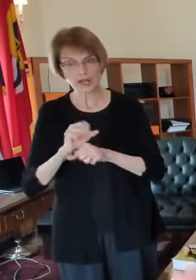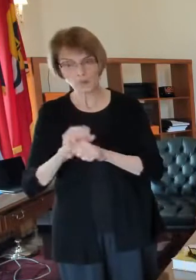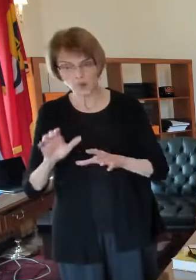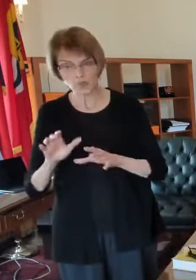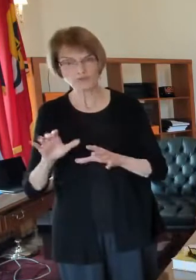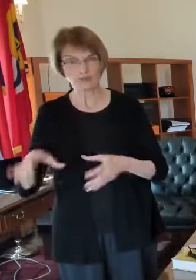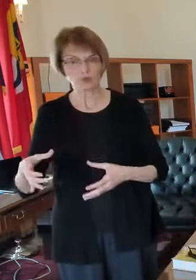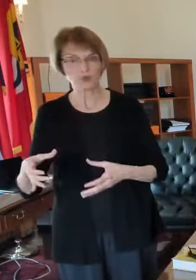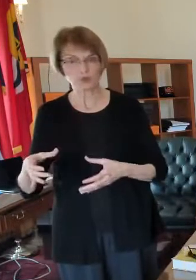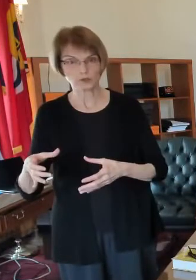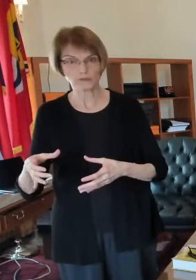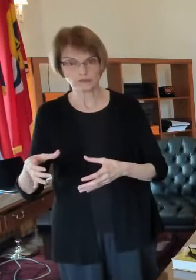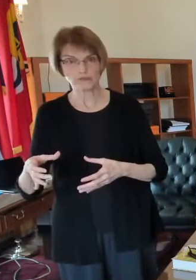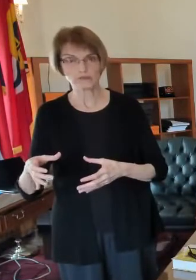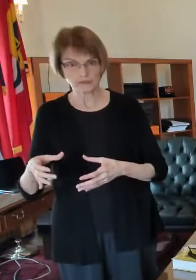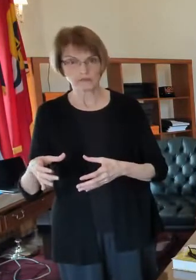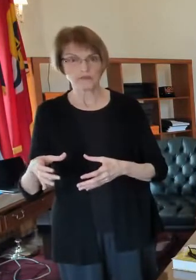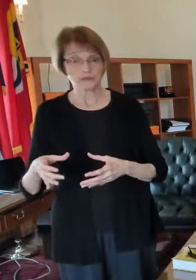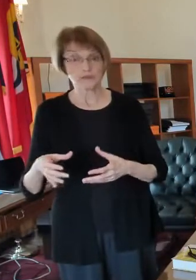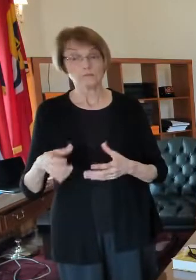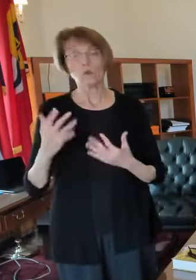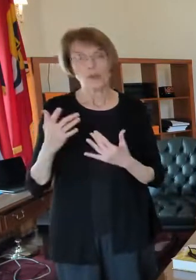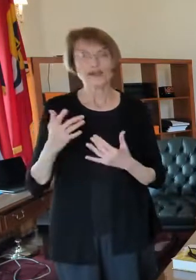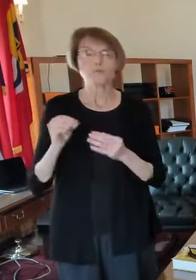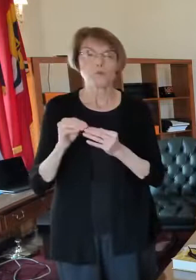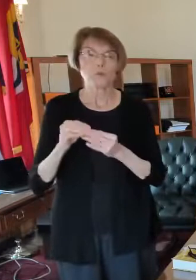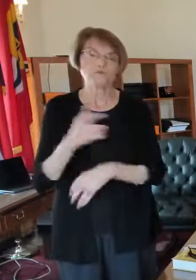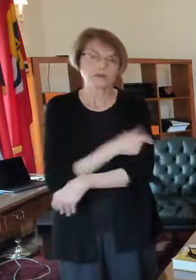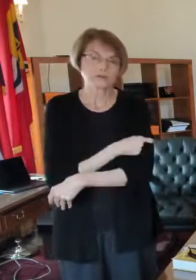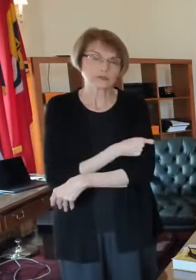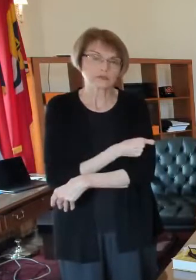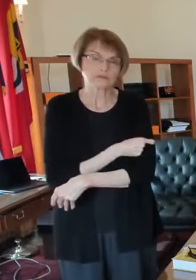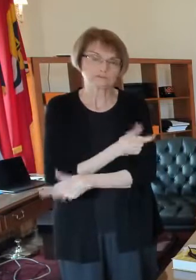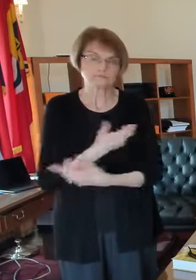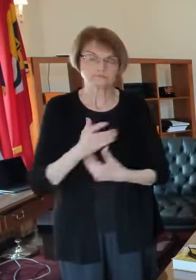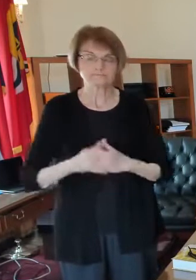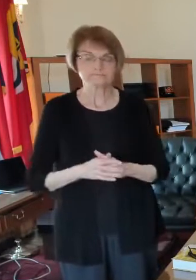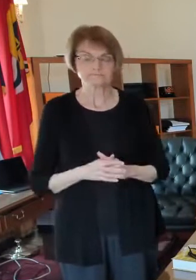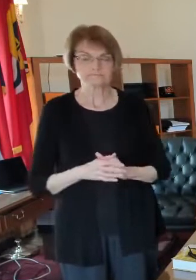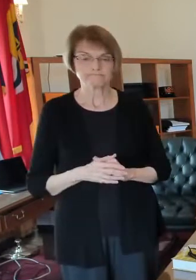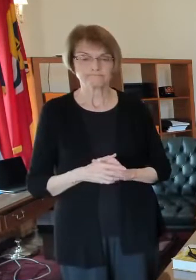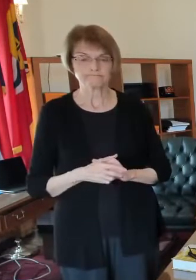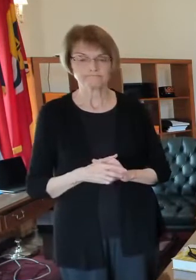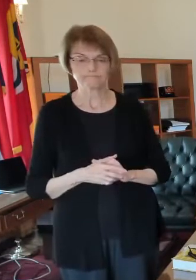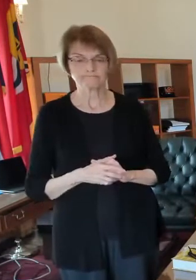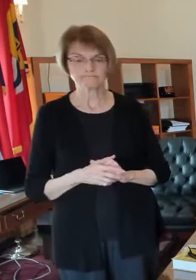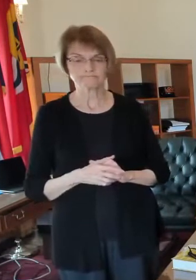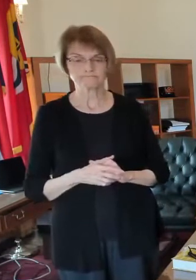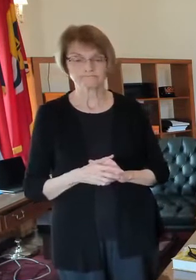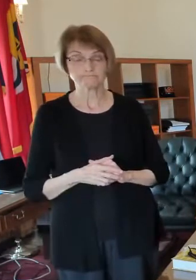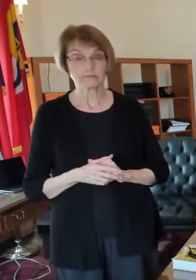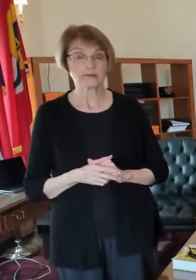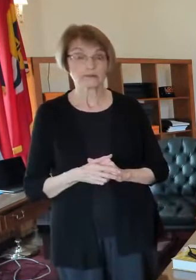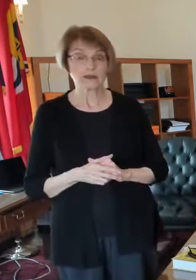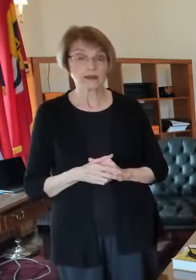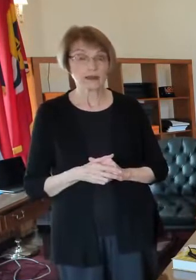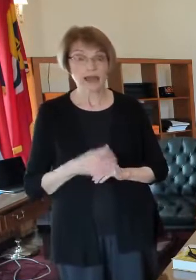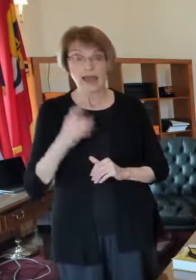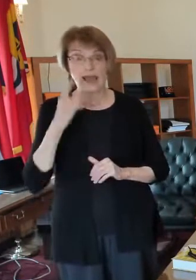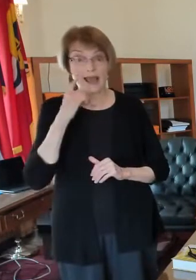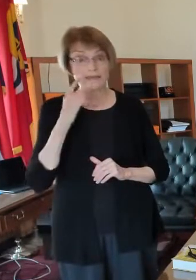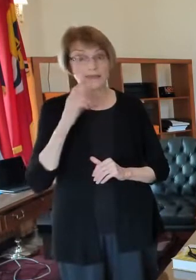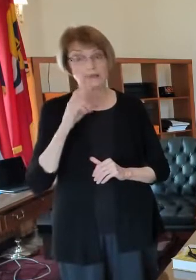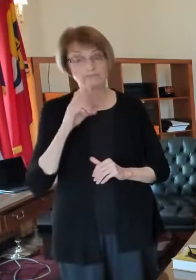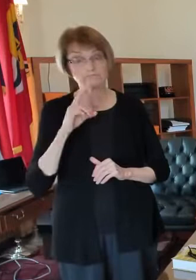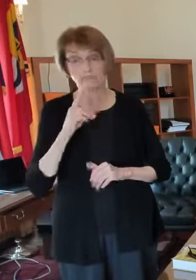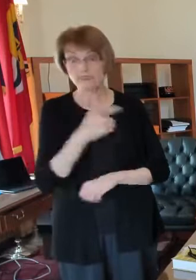we just have to have enough enough vaccine to do that um and so that's uh i think that's good